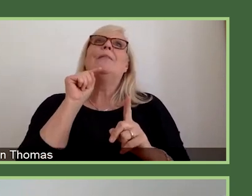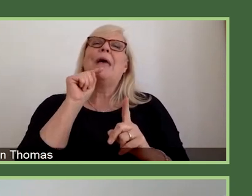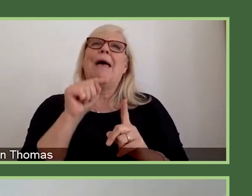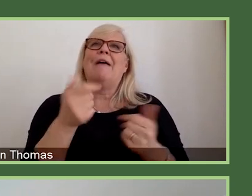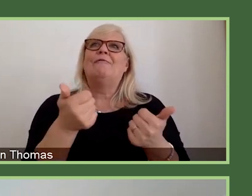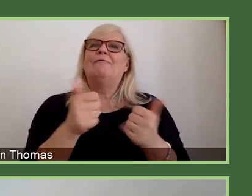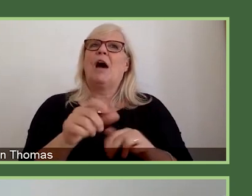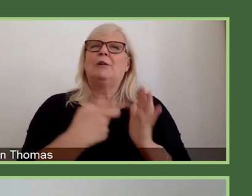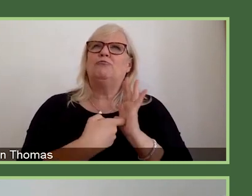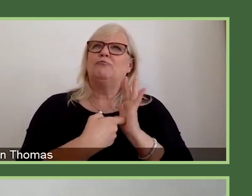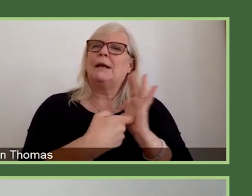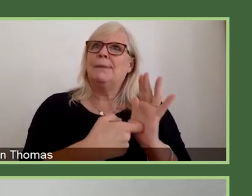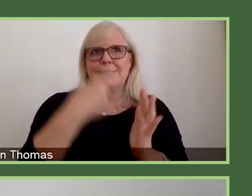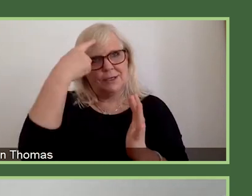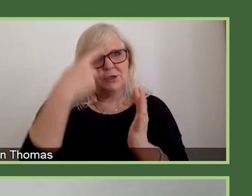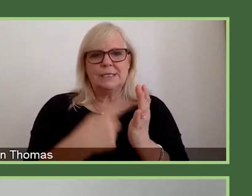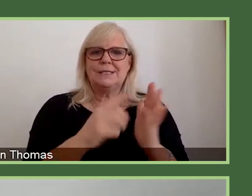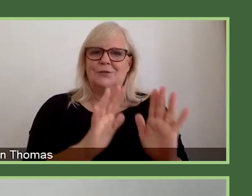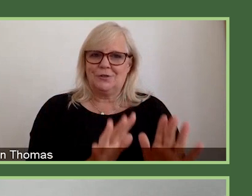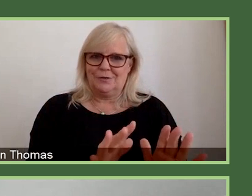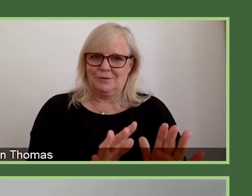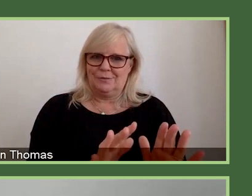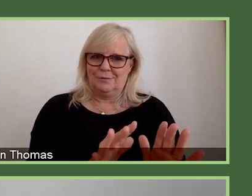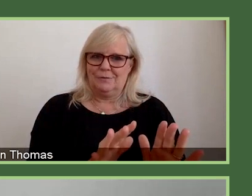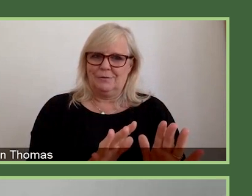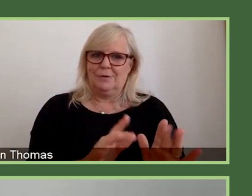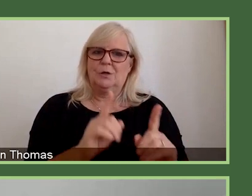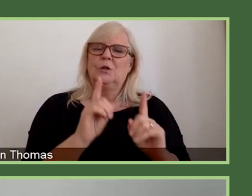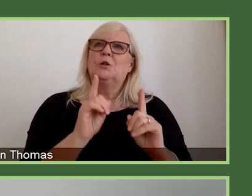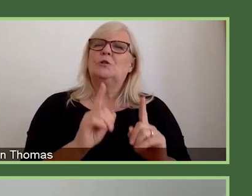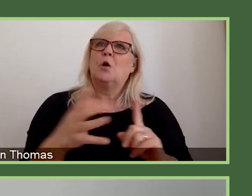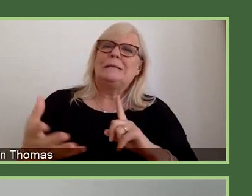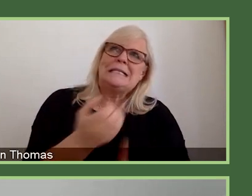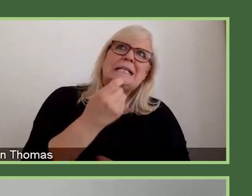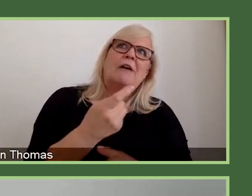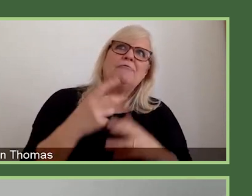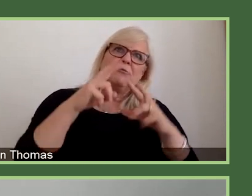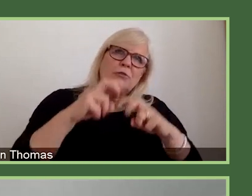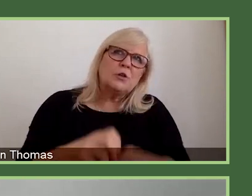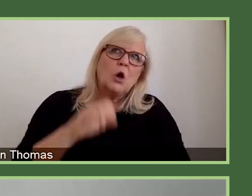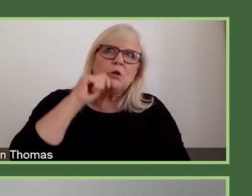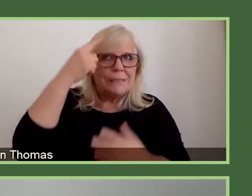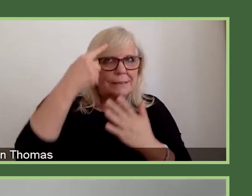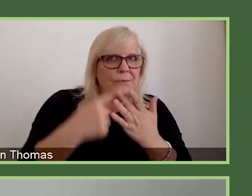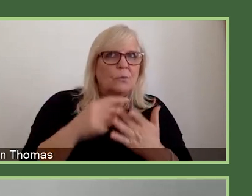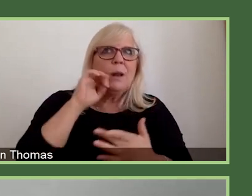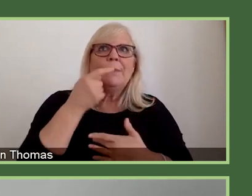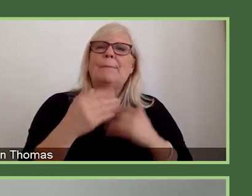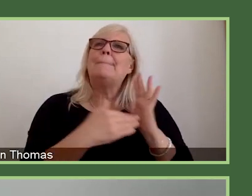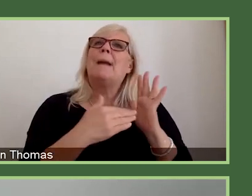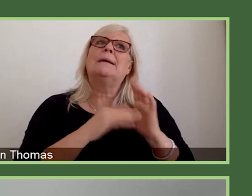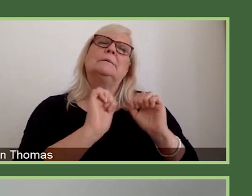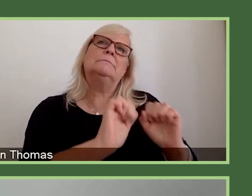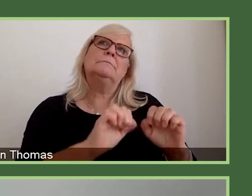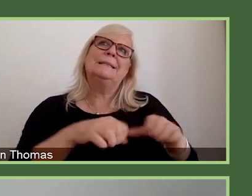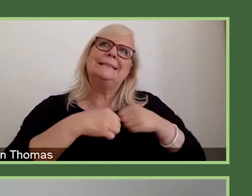The final decisions will be made by discovery research by Michael and his team, drawing upon all the information and the